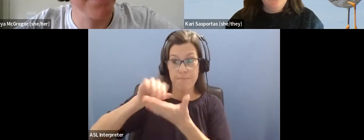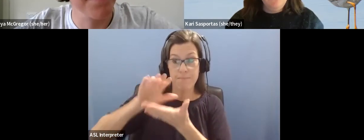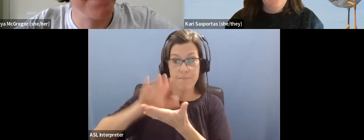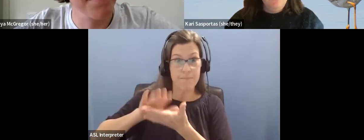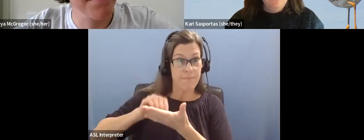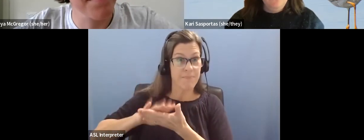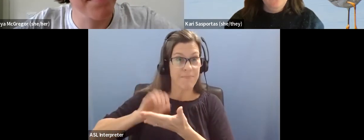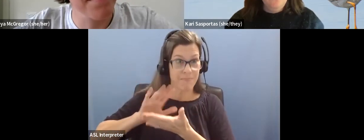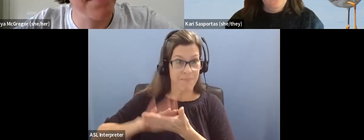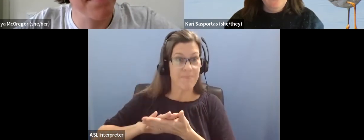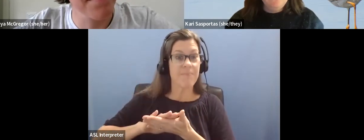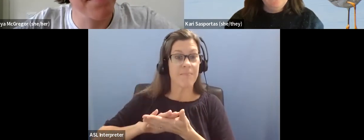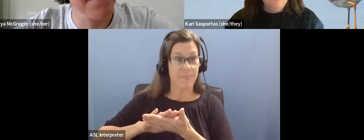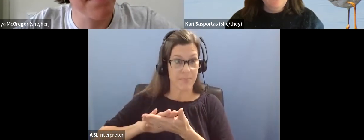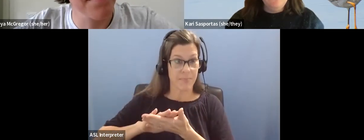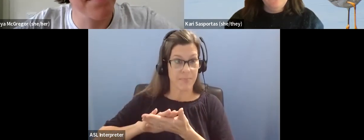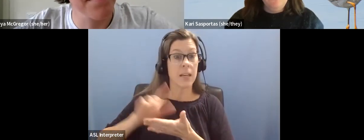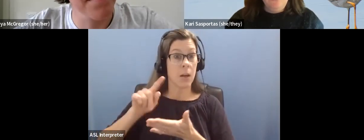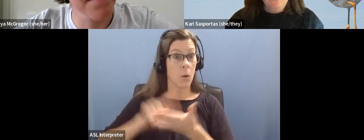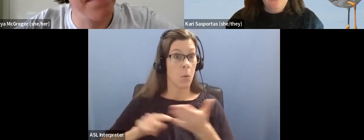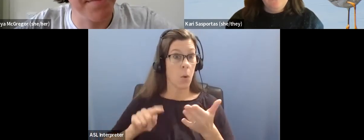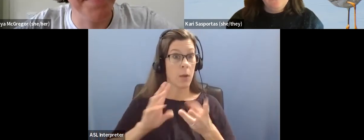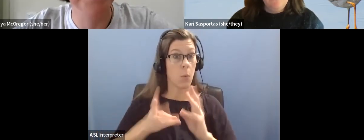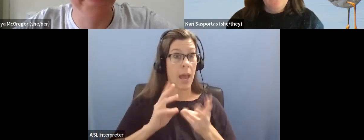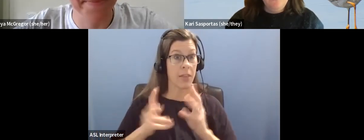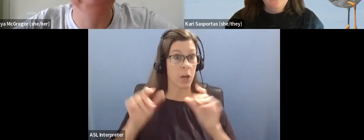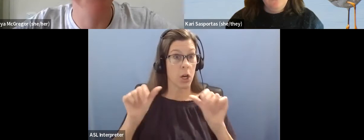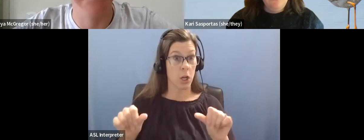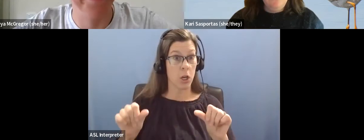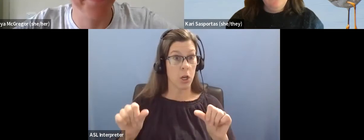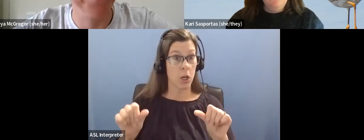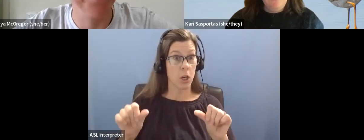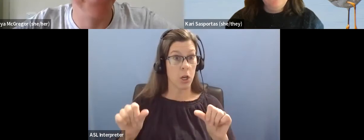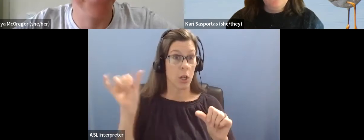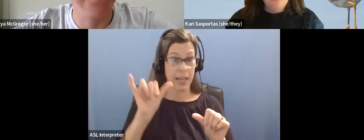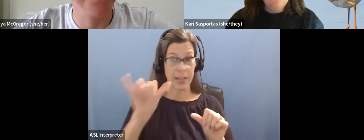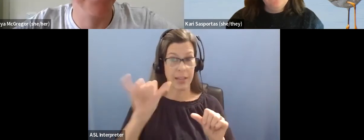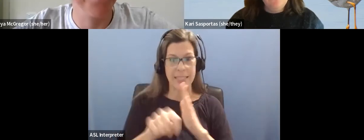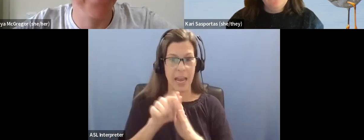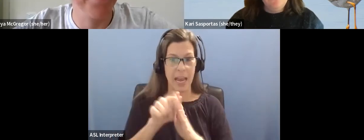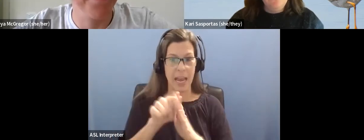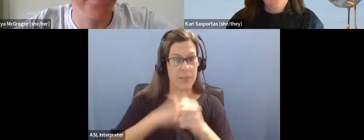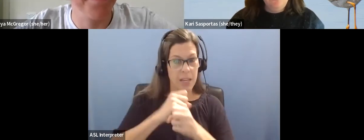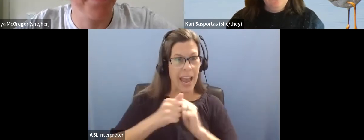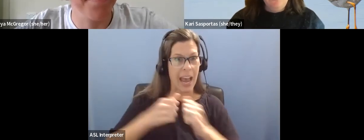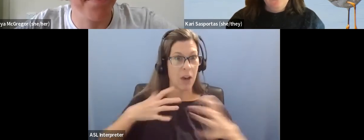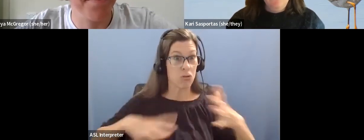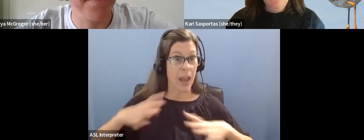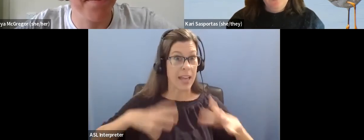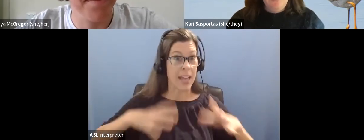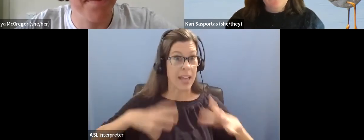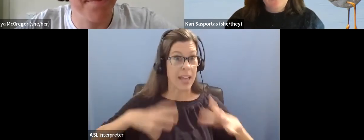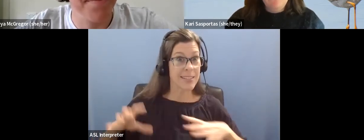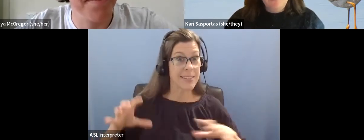about, you know, what we anticipate the weather could be at that time of year, um, how to dress. So, um,